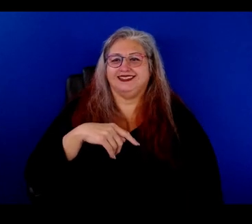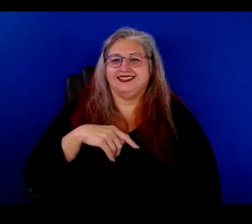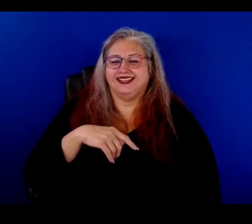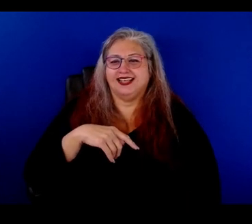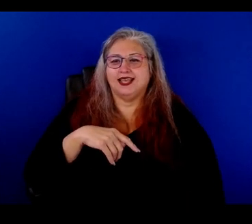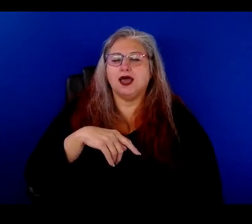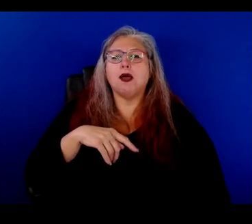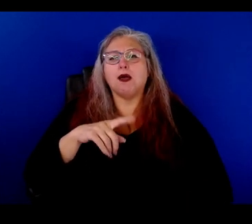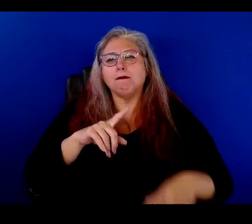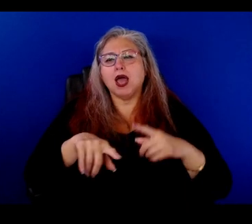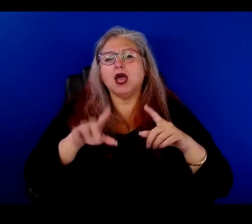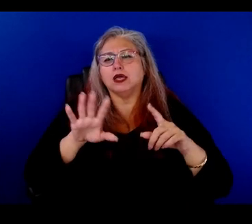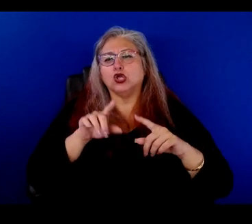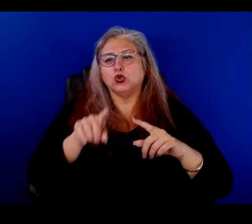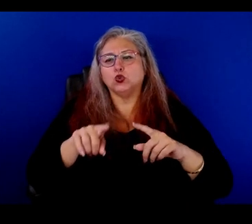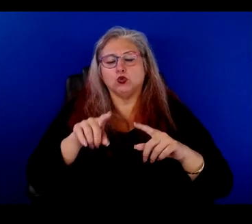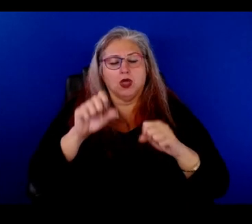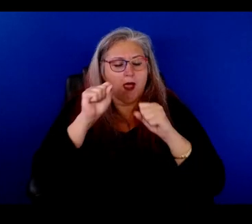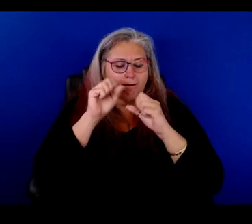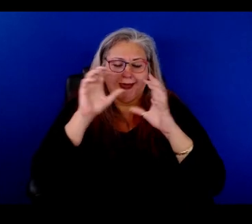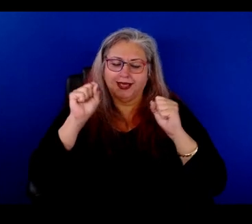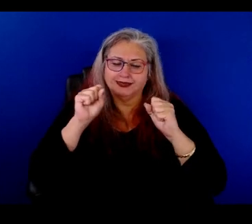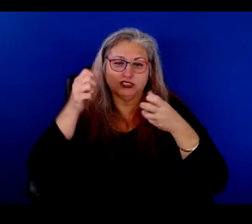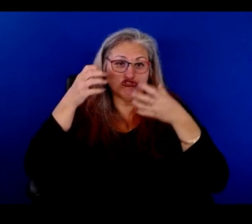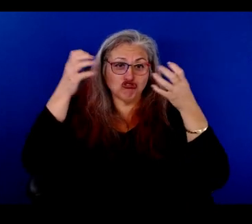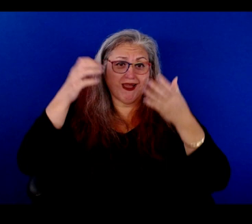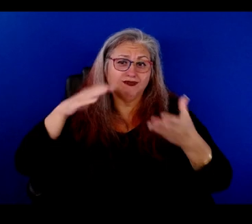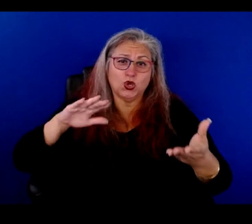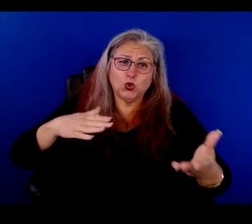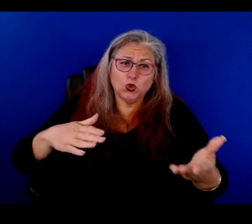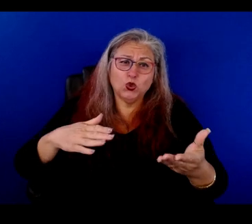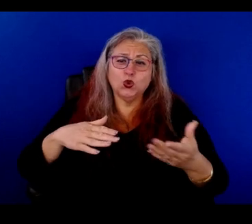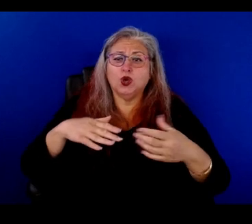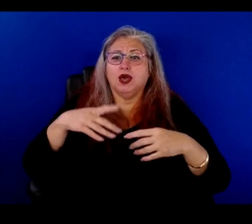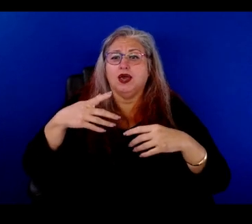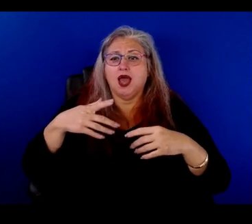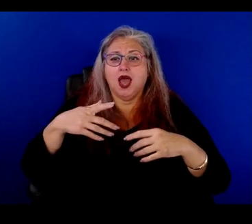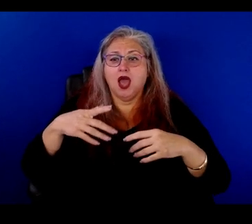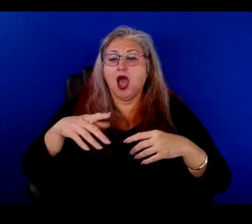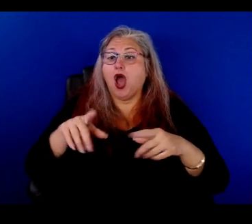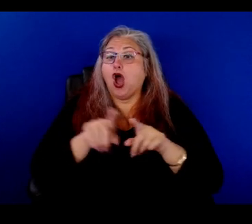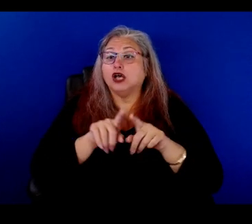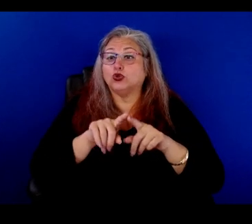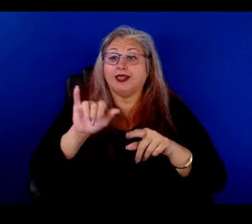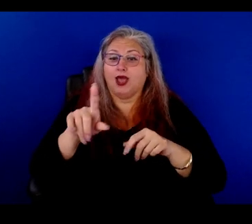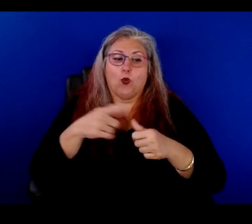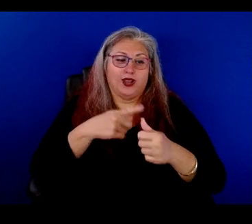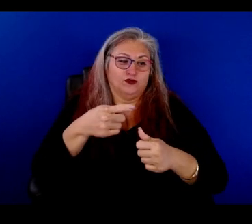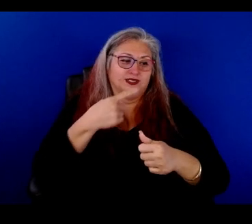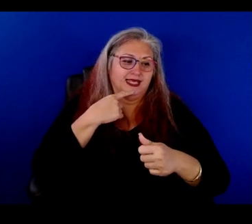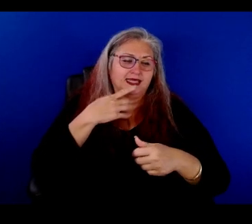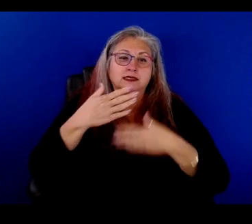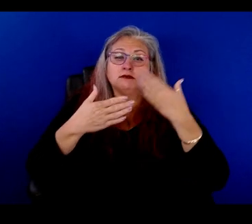Yeah. But you know, you, you are an amazing chef and cook and, and it's the, I mean, also just like the first thing you said was the